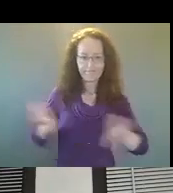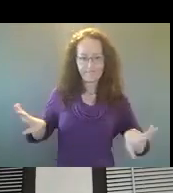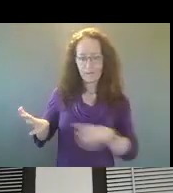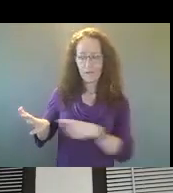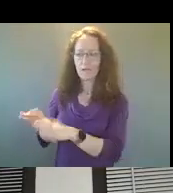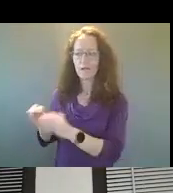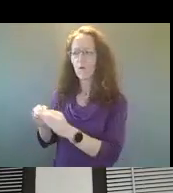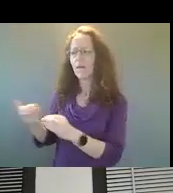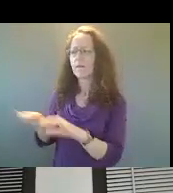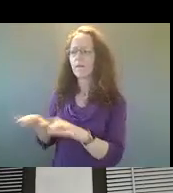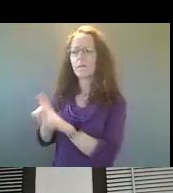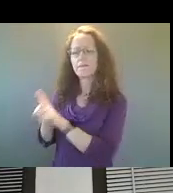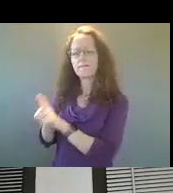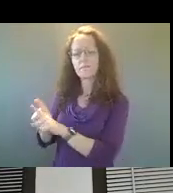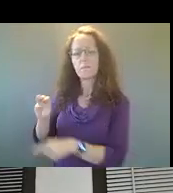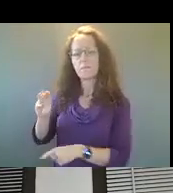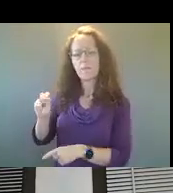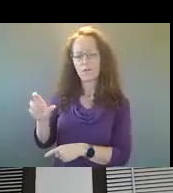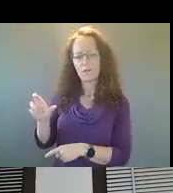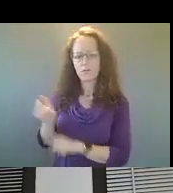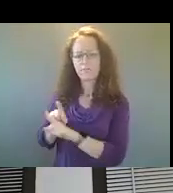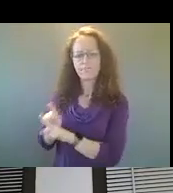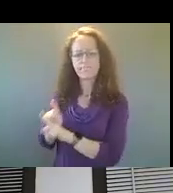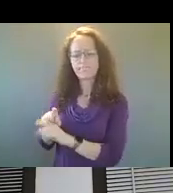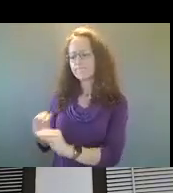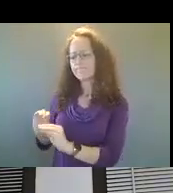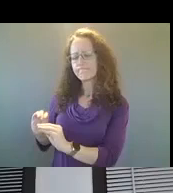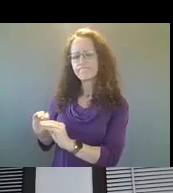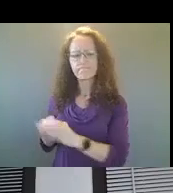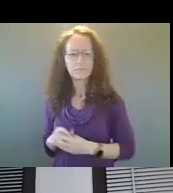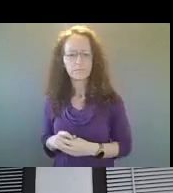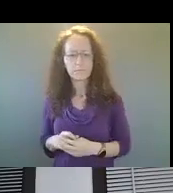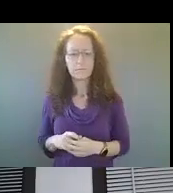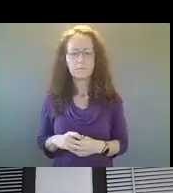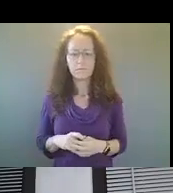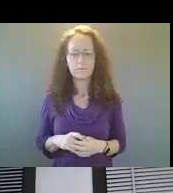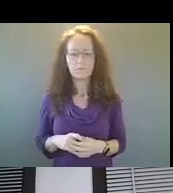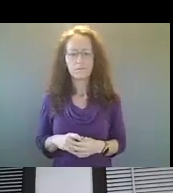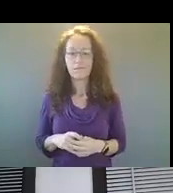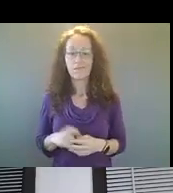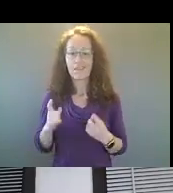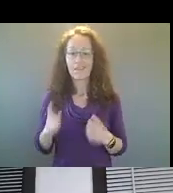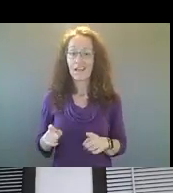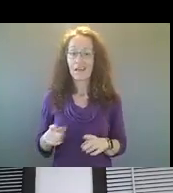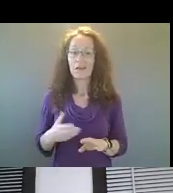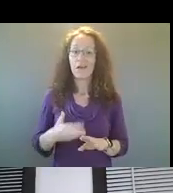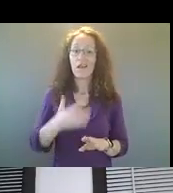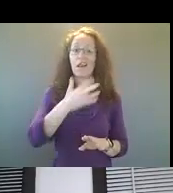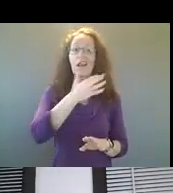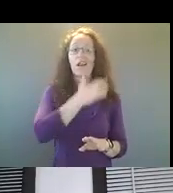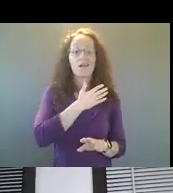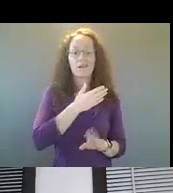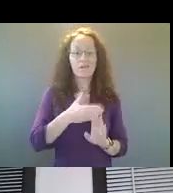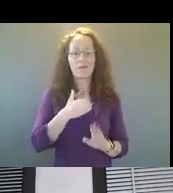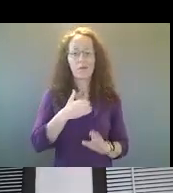mentoring is what we kind of look at it is, uh, that determined that determination was made long before I got into this position or long